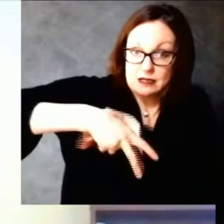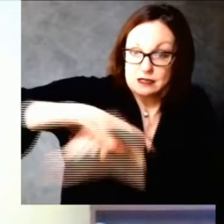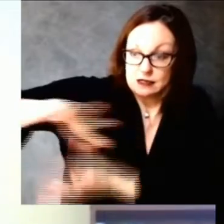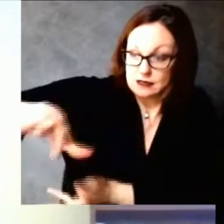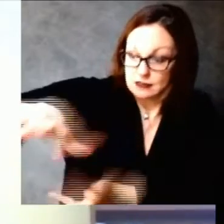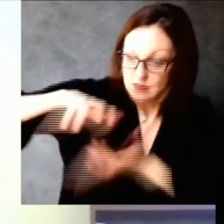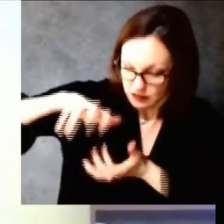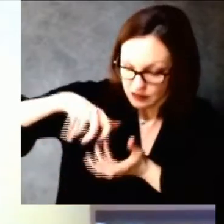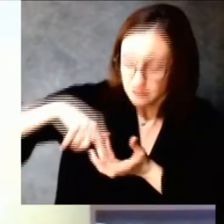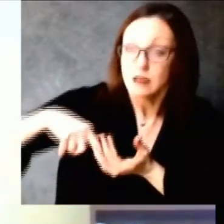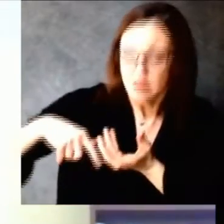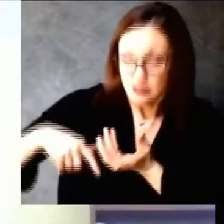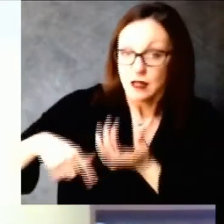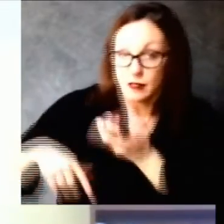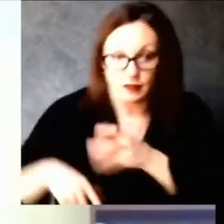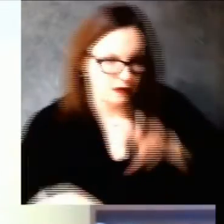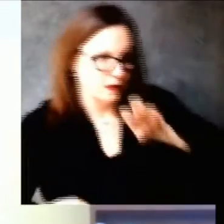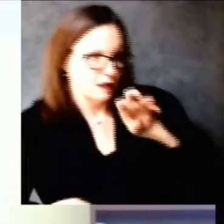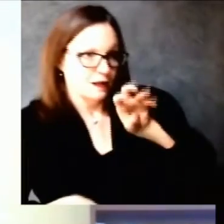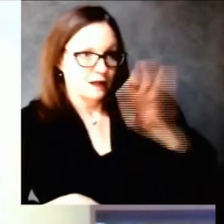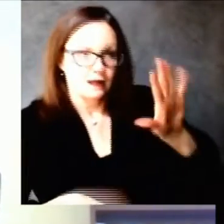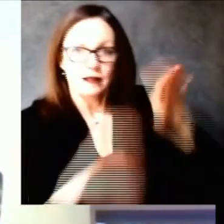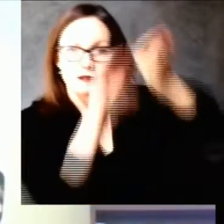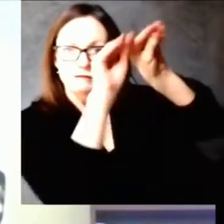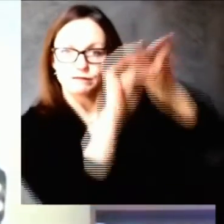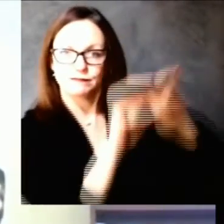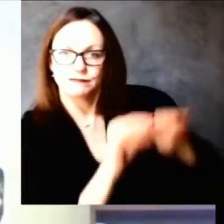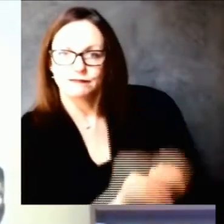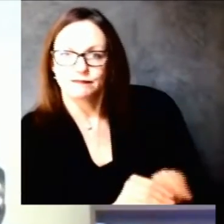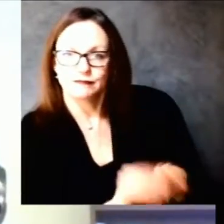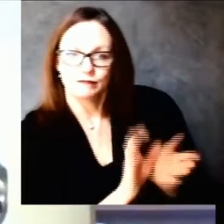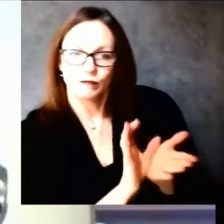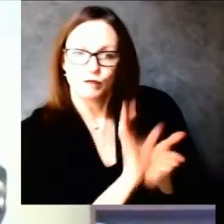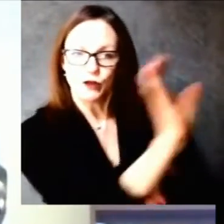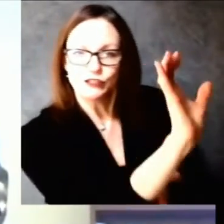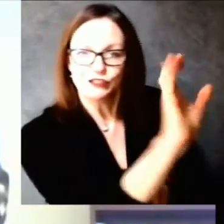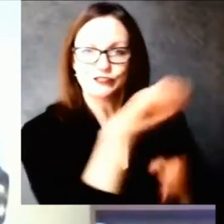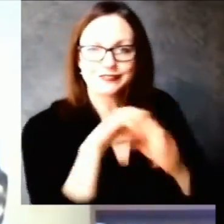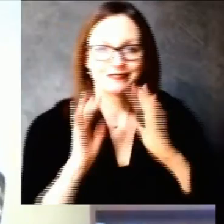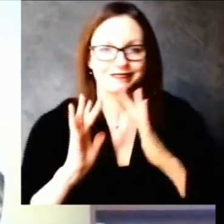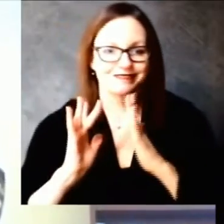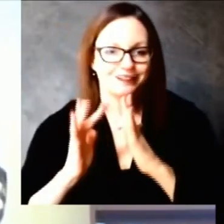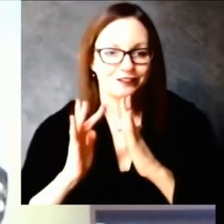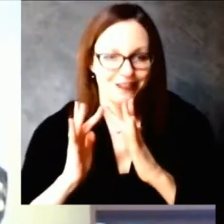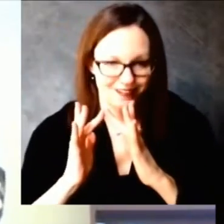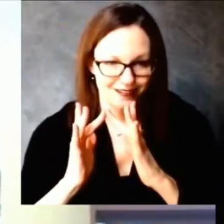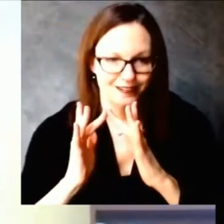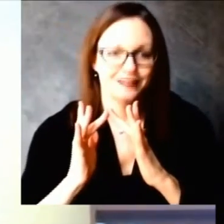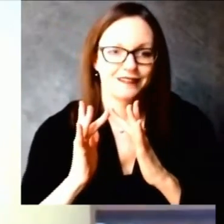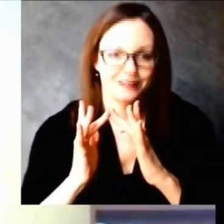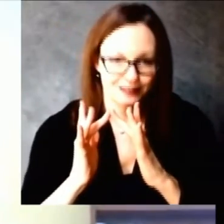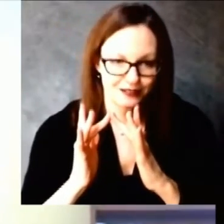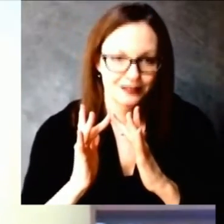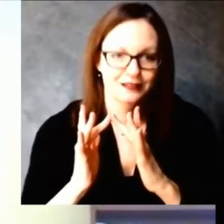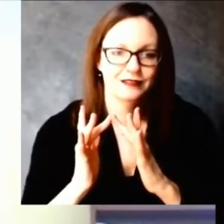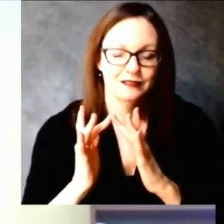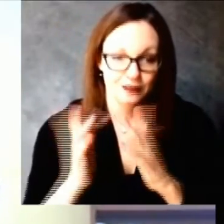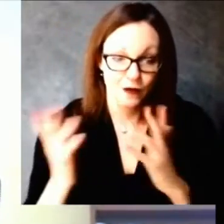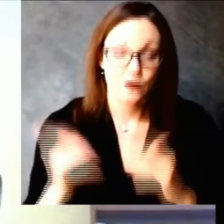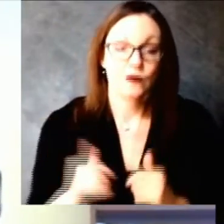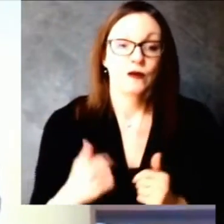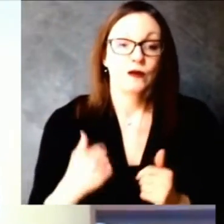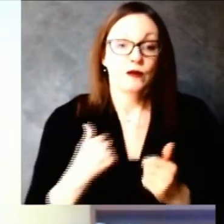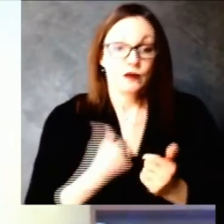vaccinators are asked to report within 24 hours we give them a 72 hour grace window many of